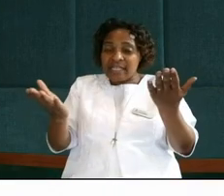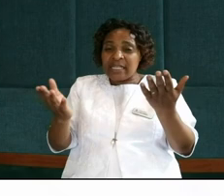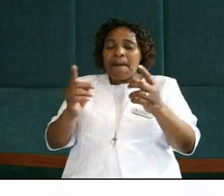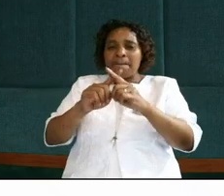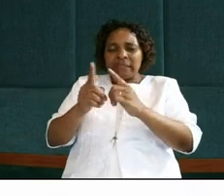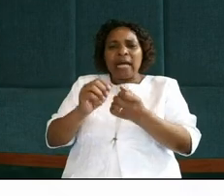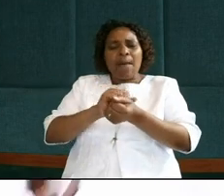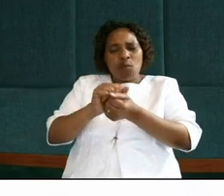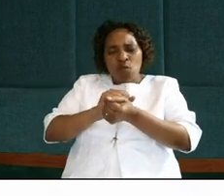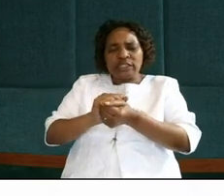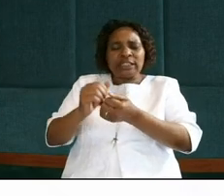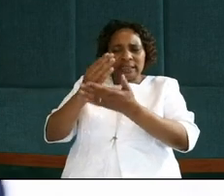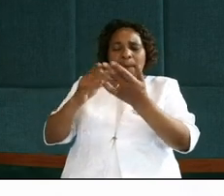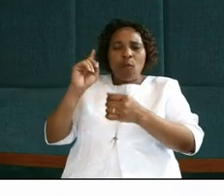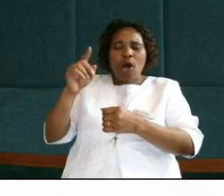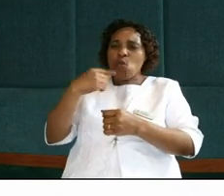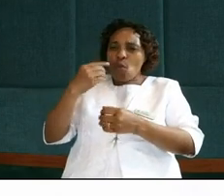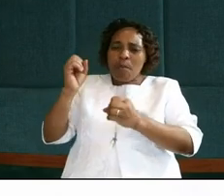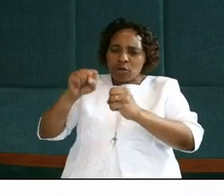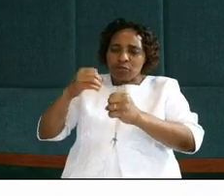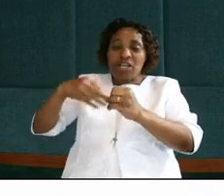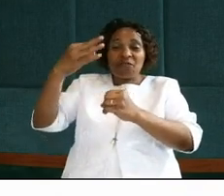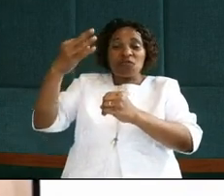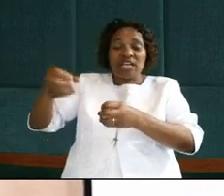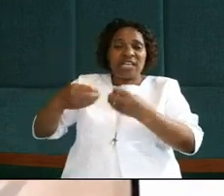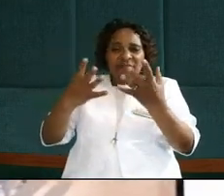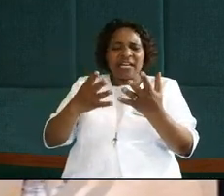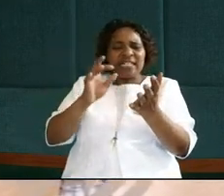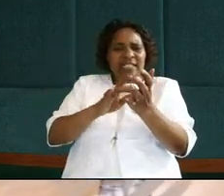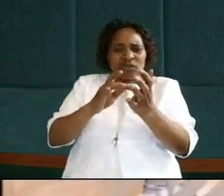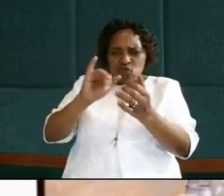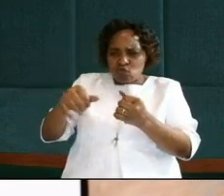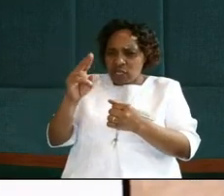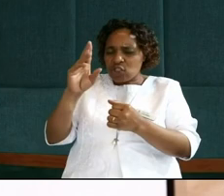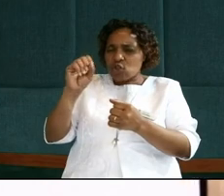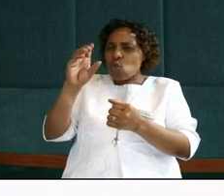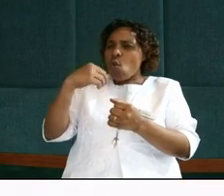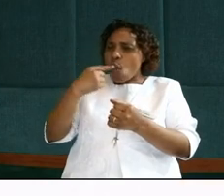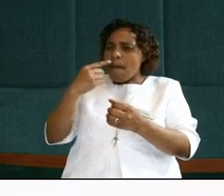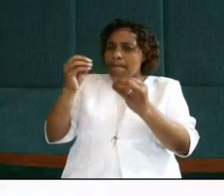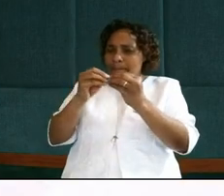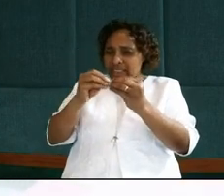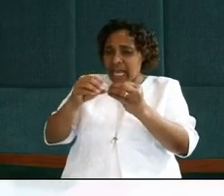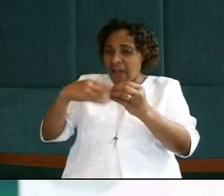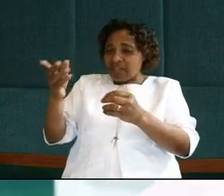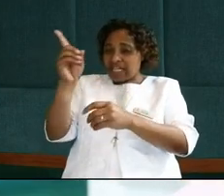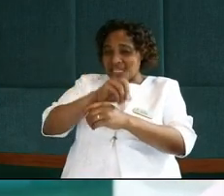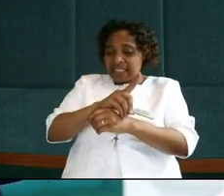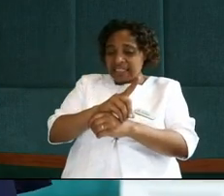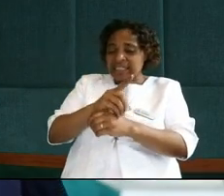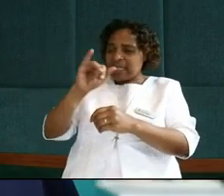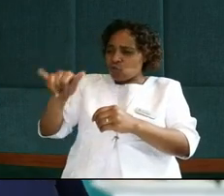traitor. Jesus knew few minutes after these, Judas will leave their company